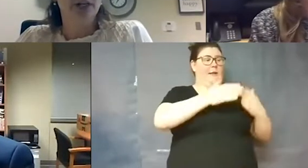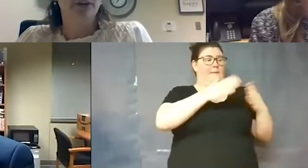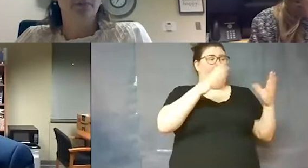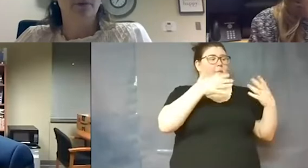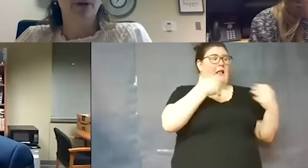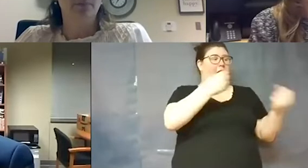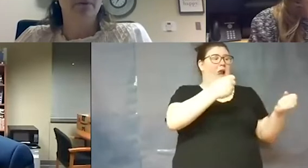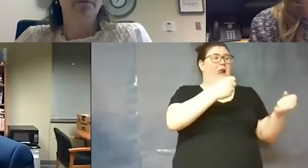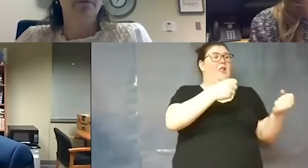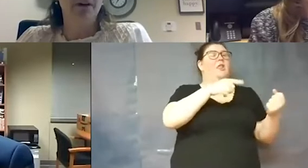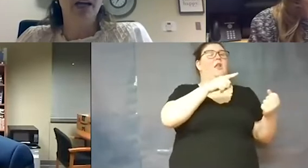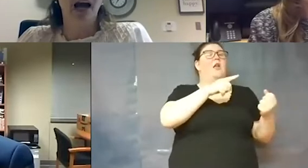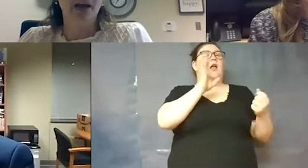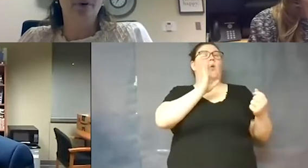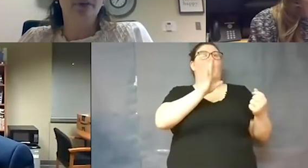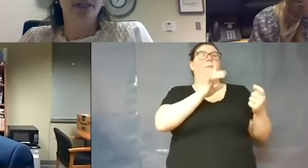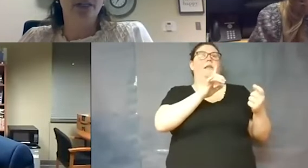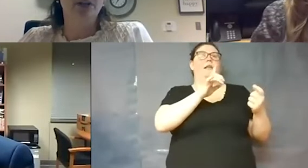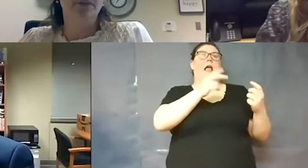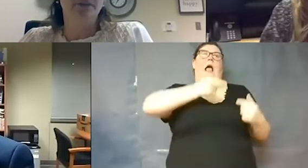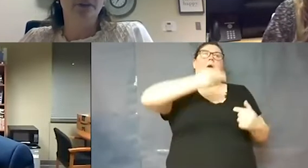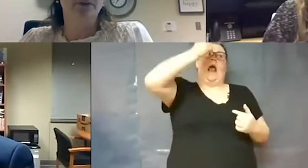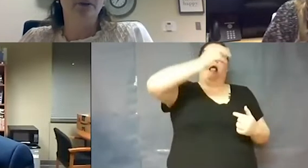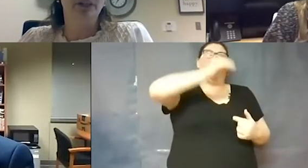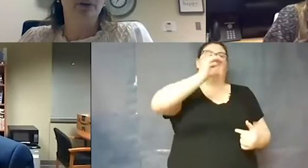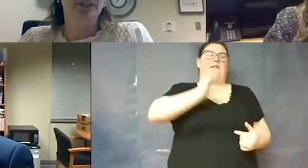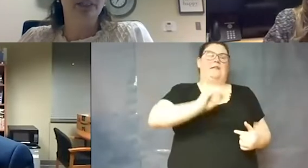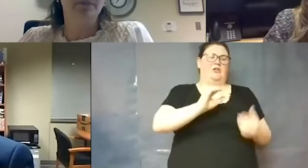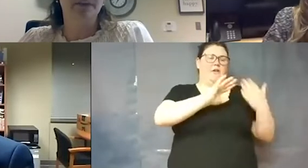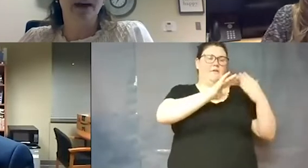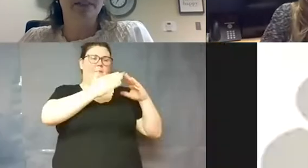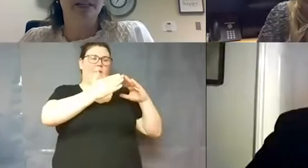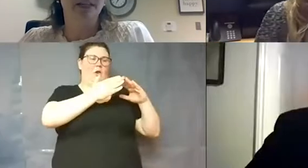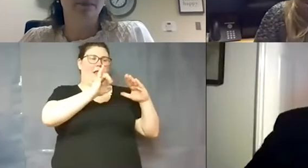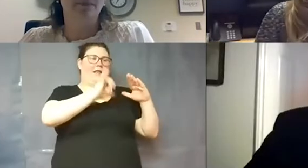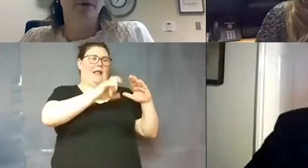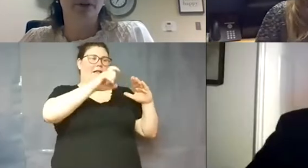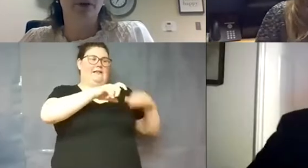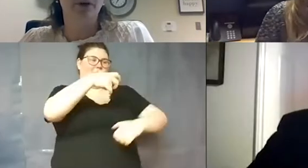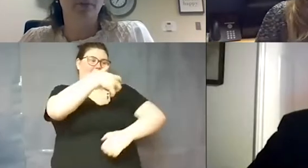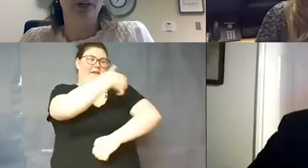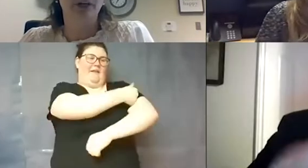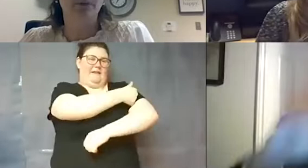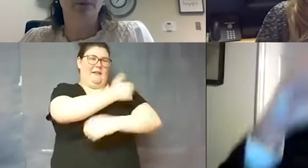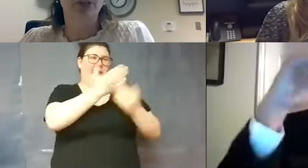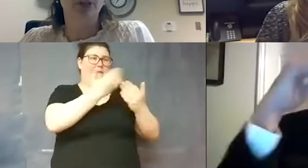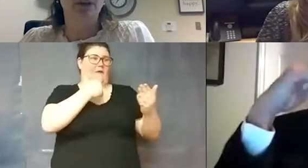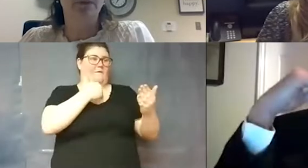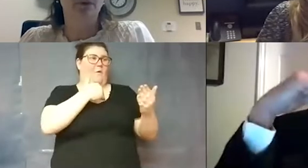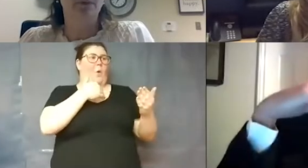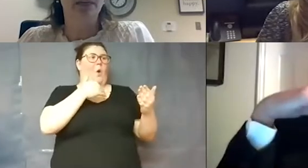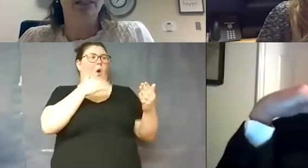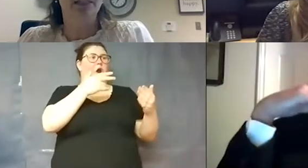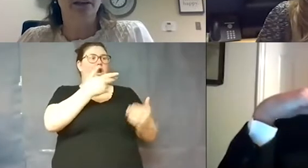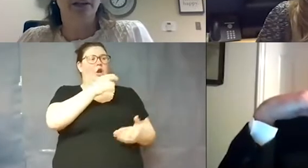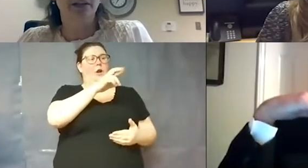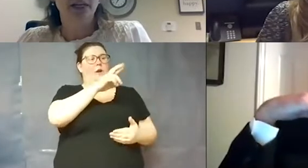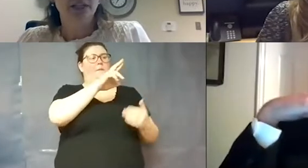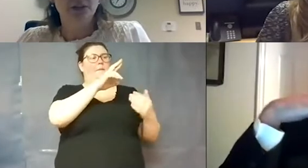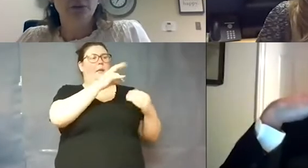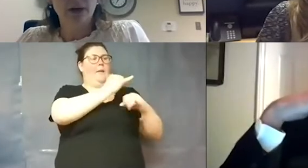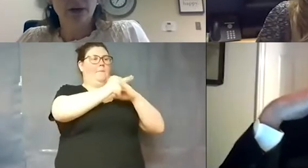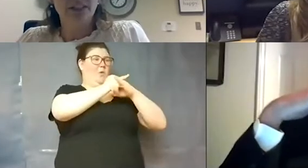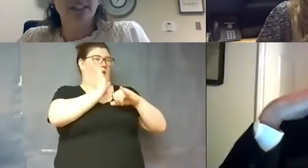you know it'll be a very high percentage of the community that would need to be vaccinated before the herd immunity would be achieved that would be necessary